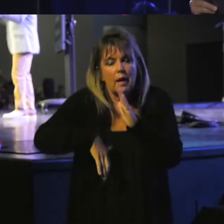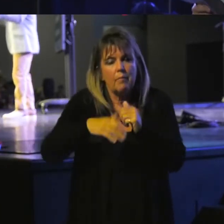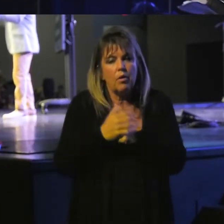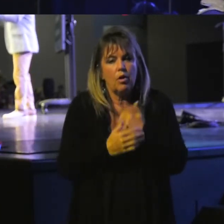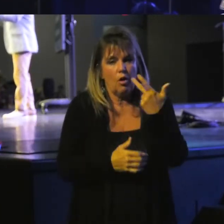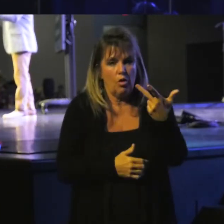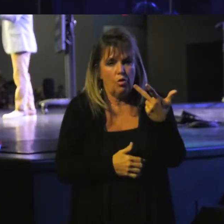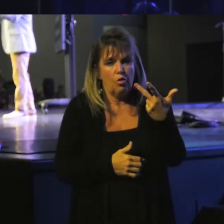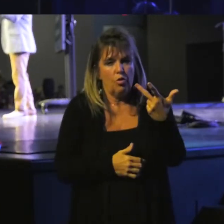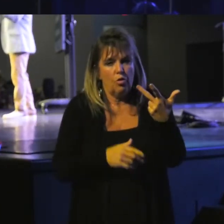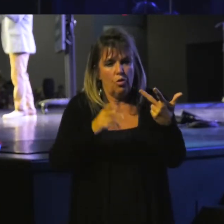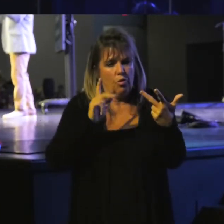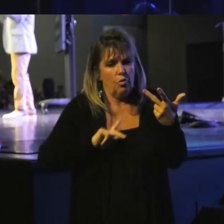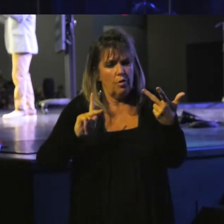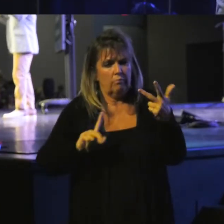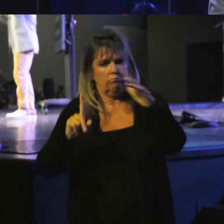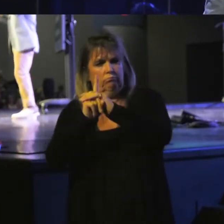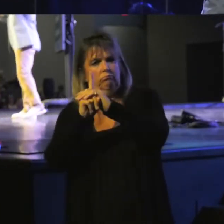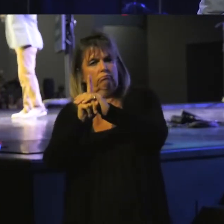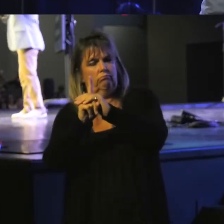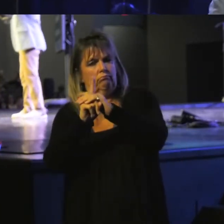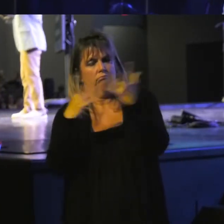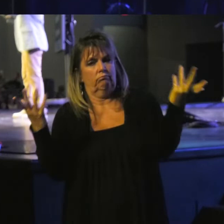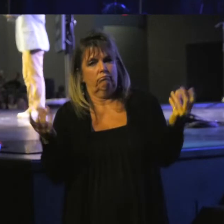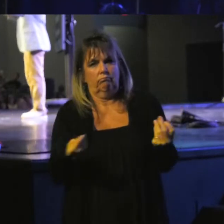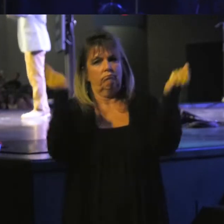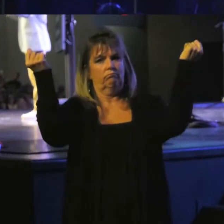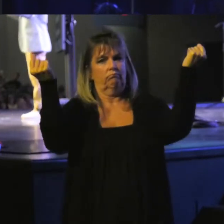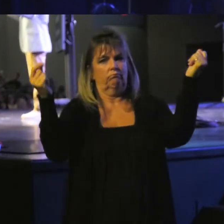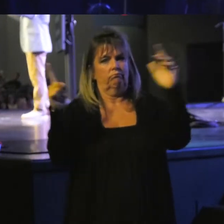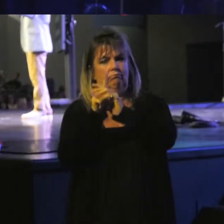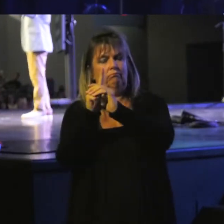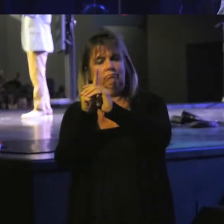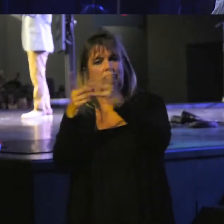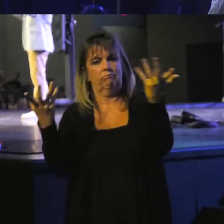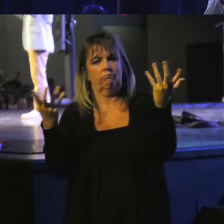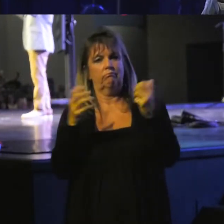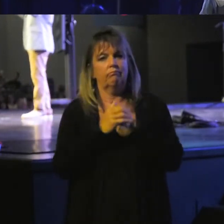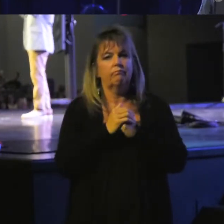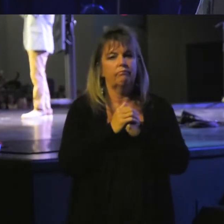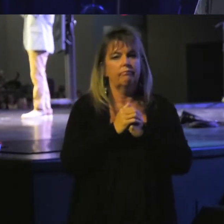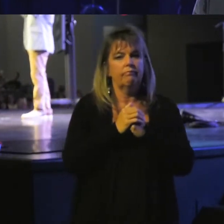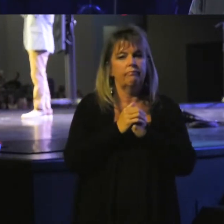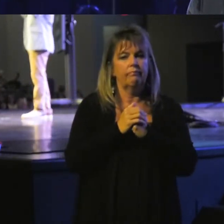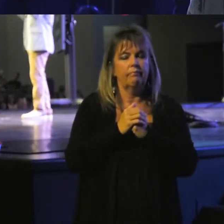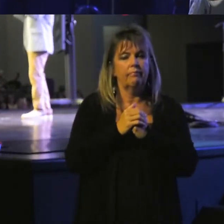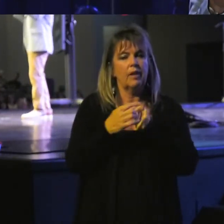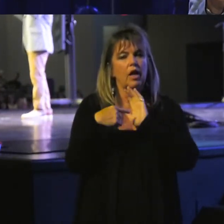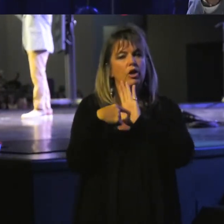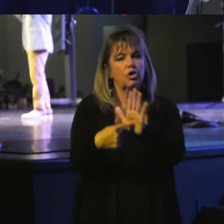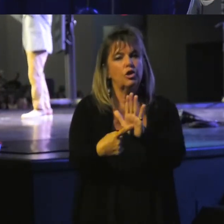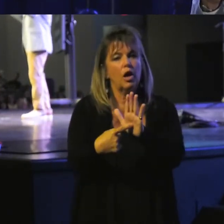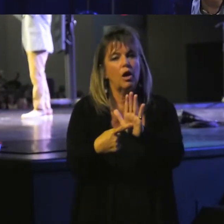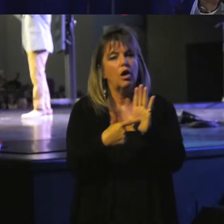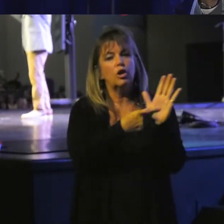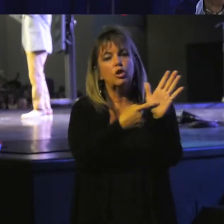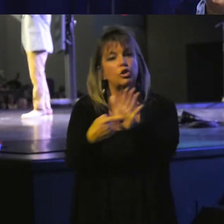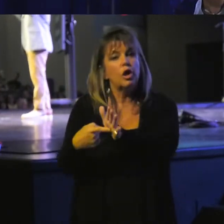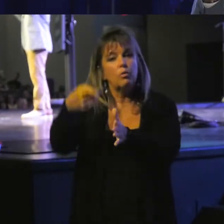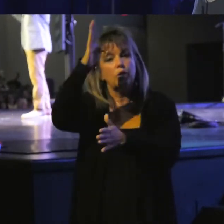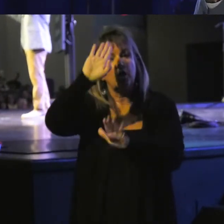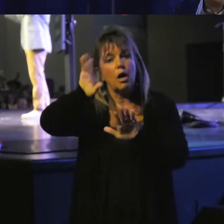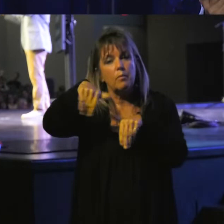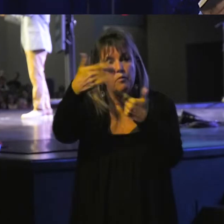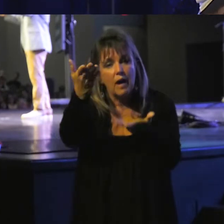three figures emerge out of nowhere, just blips in the radar. That show us that God provides